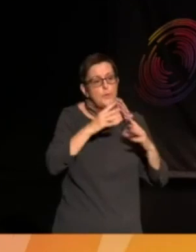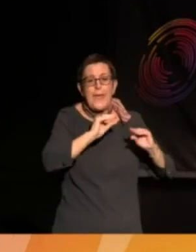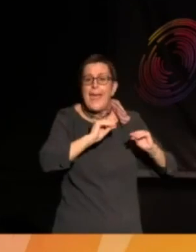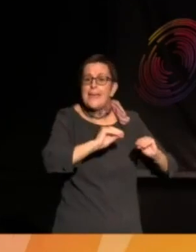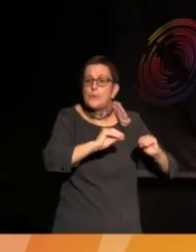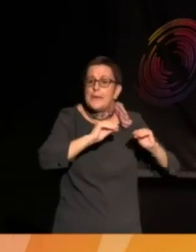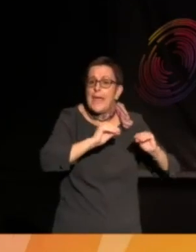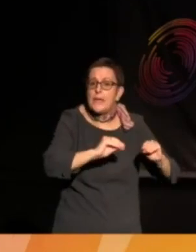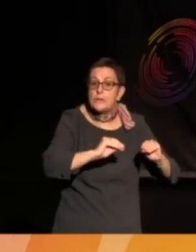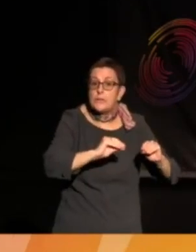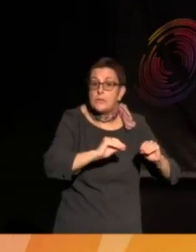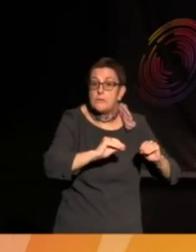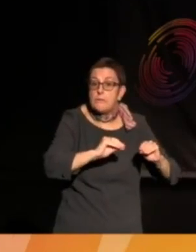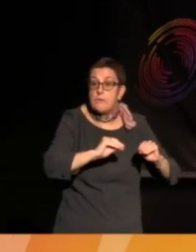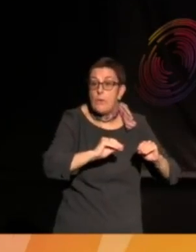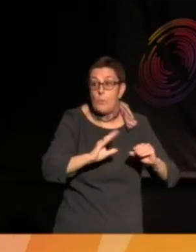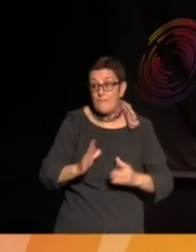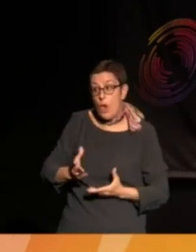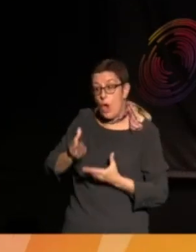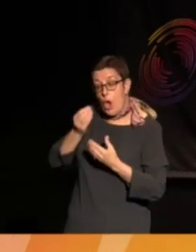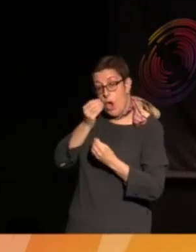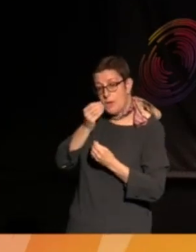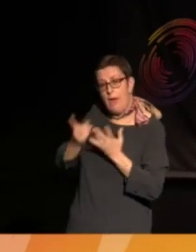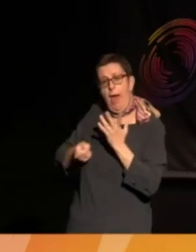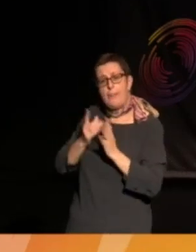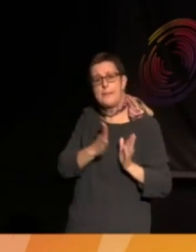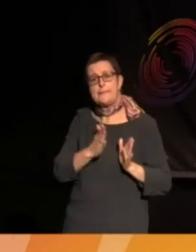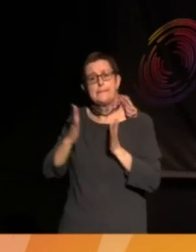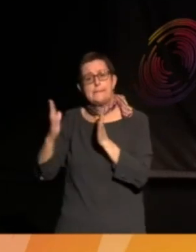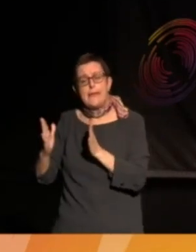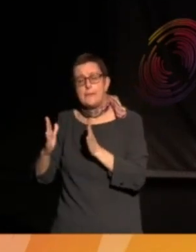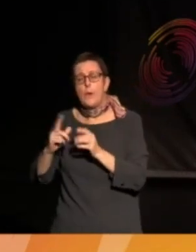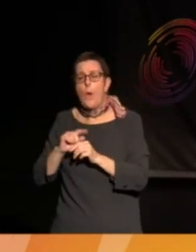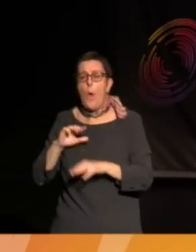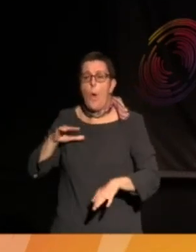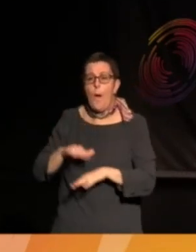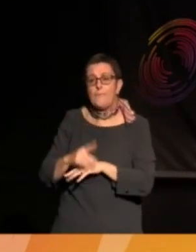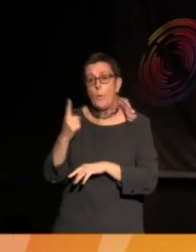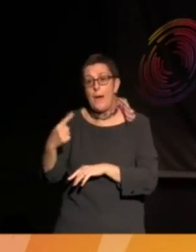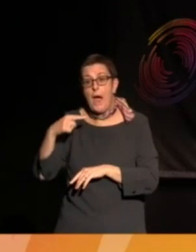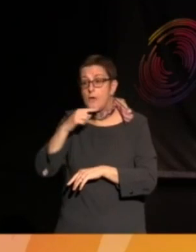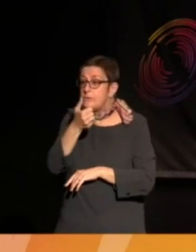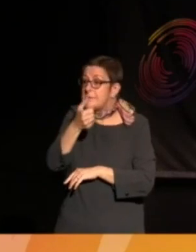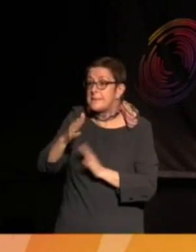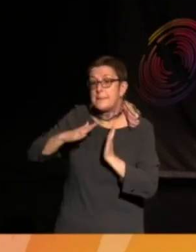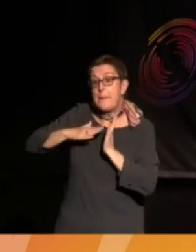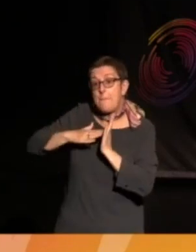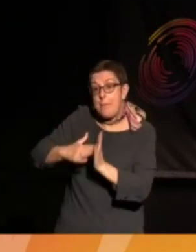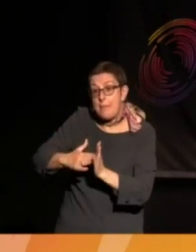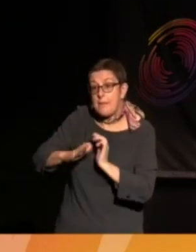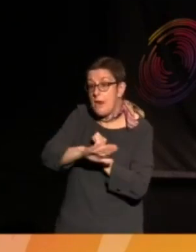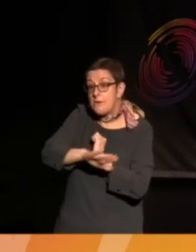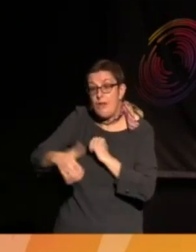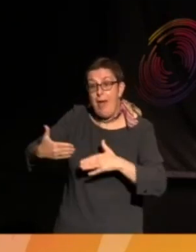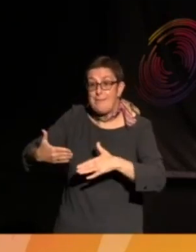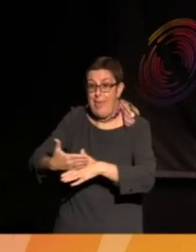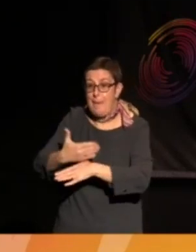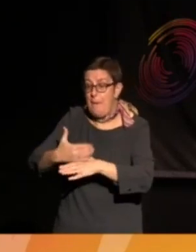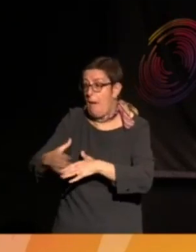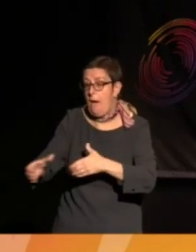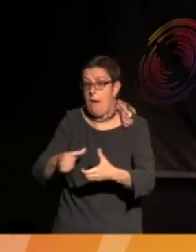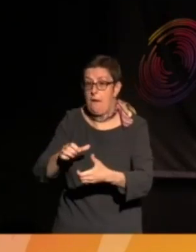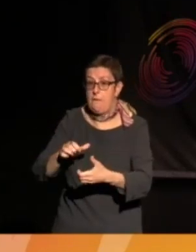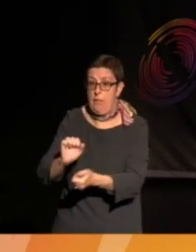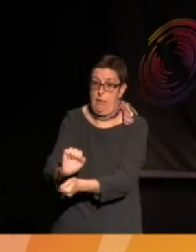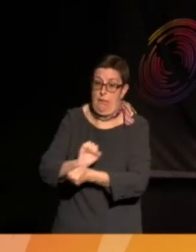child labourers, at least, and that doesn't include unknown child labourers in China. And,